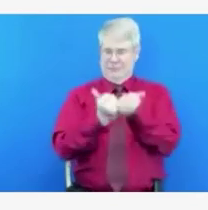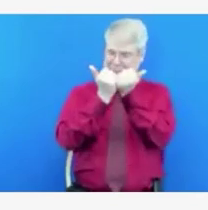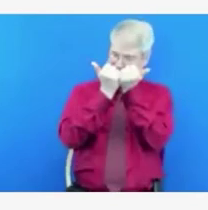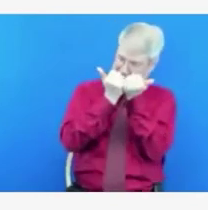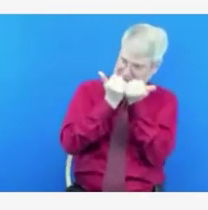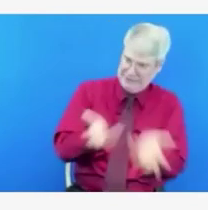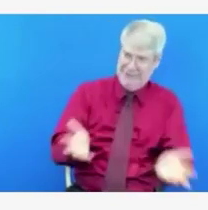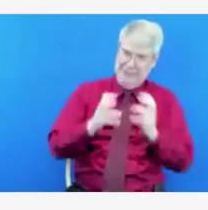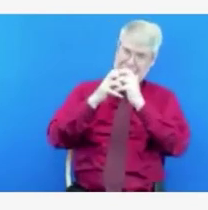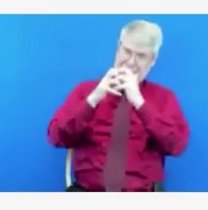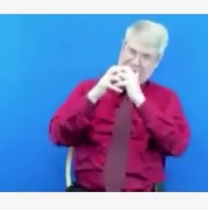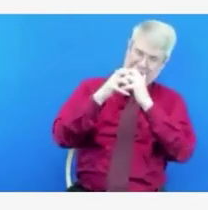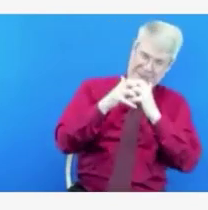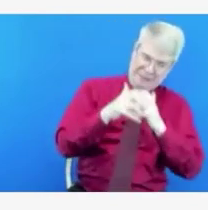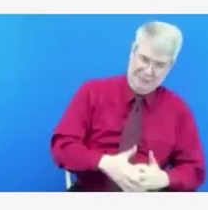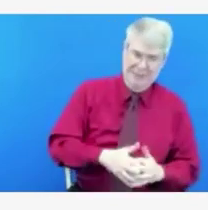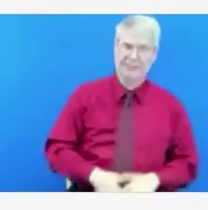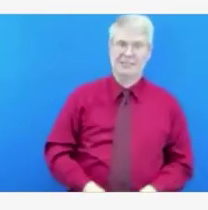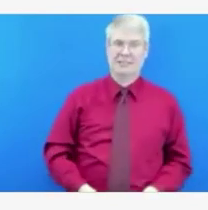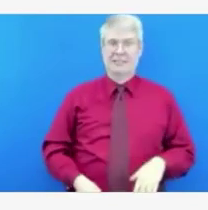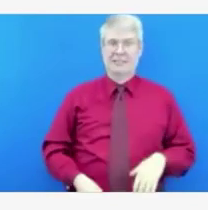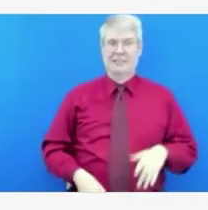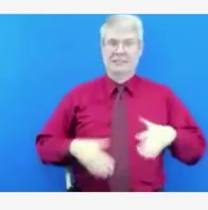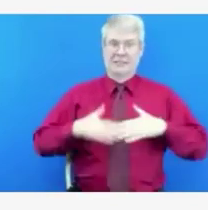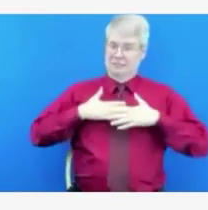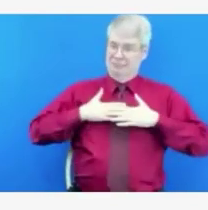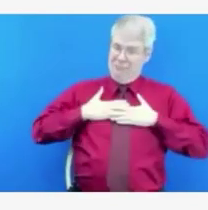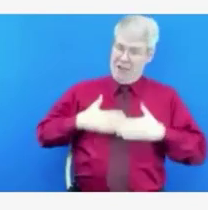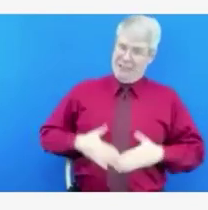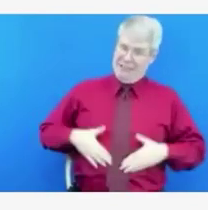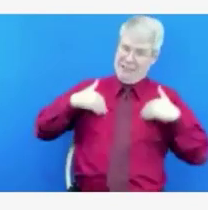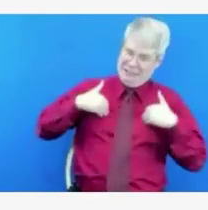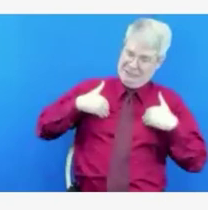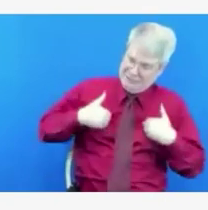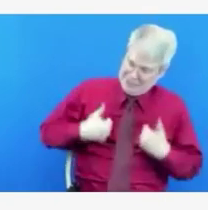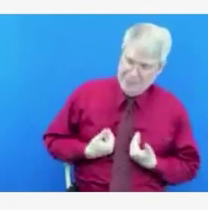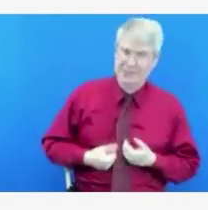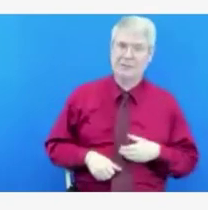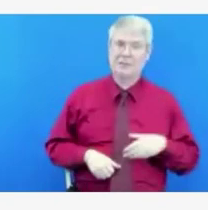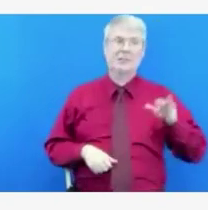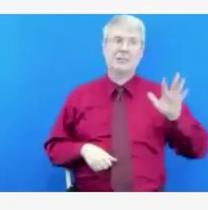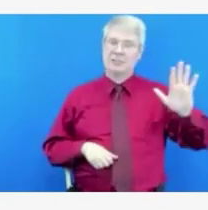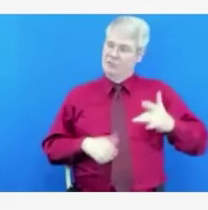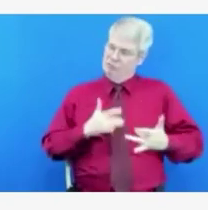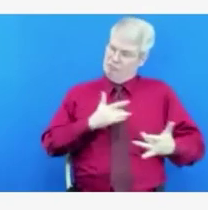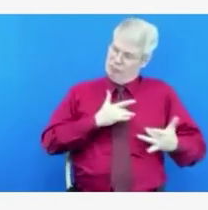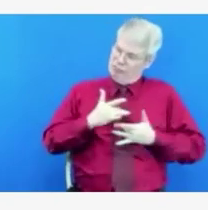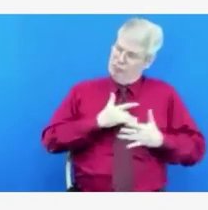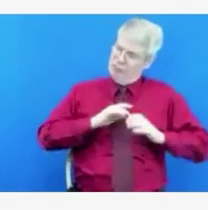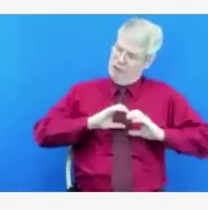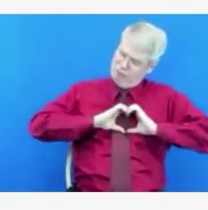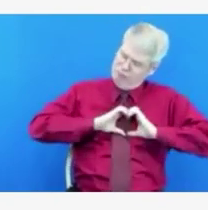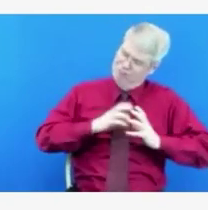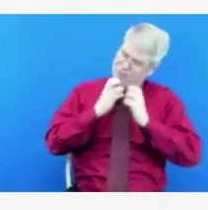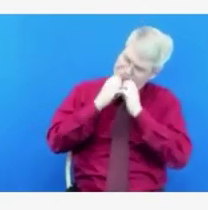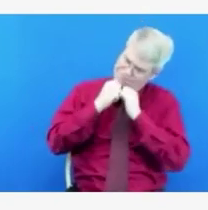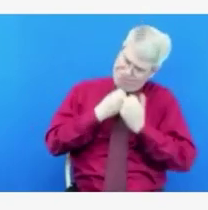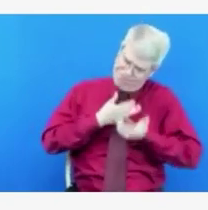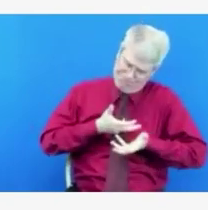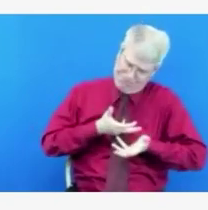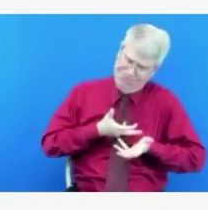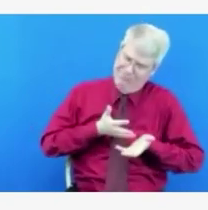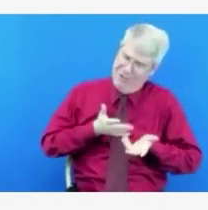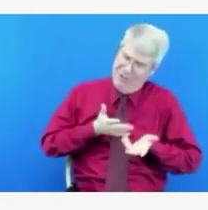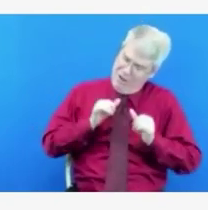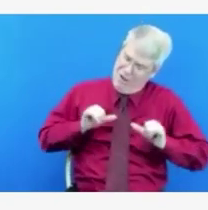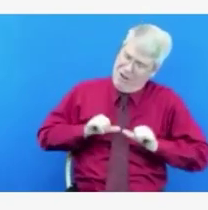And I want to make sure that we turn it back over to Dr. Nemerson, because I think he really had some great points that he made in the very beginning that would be great to reiterate about